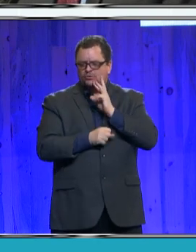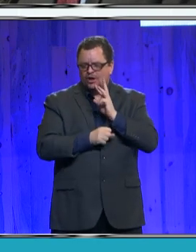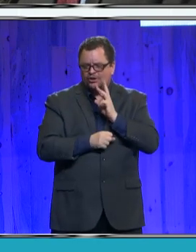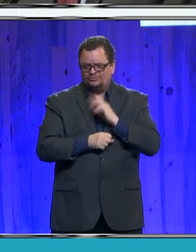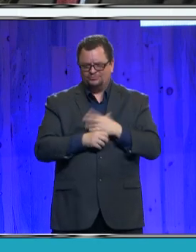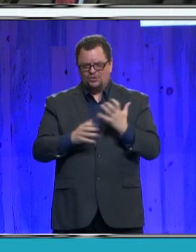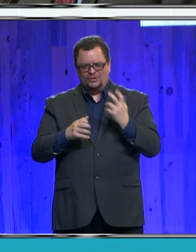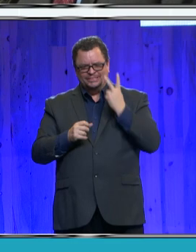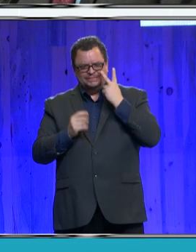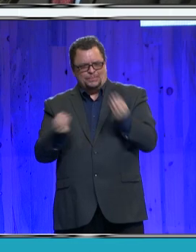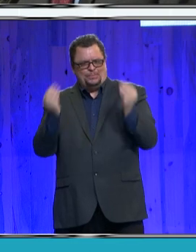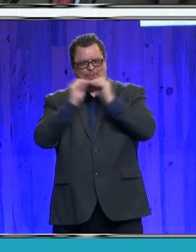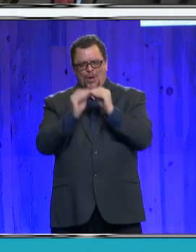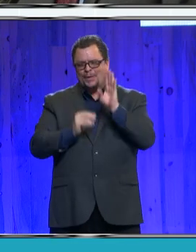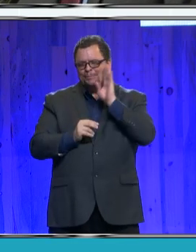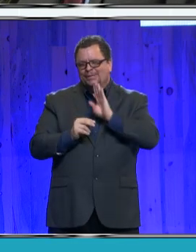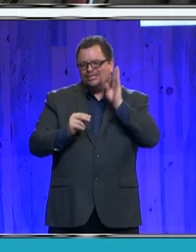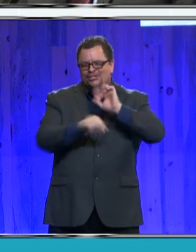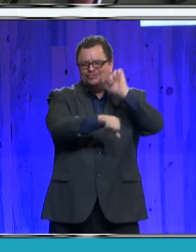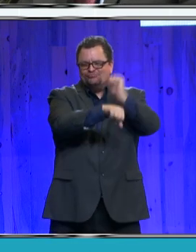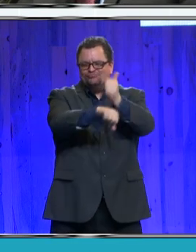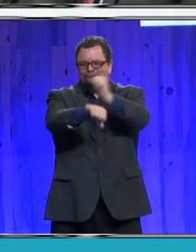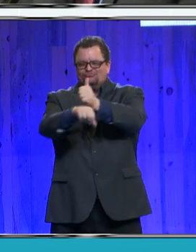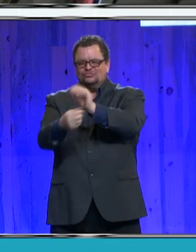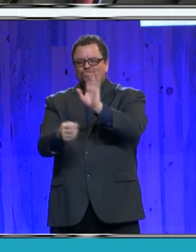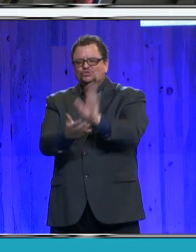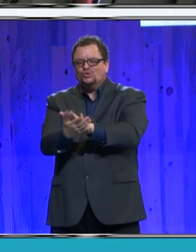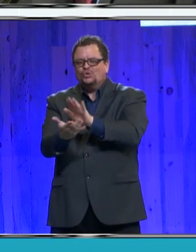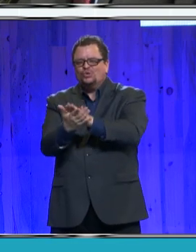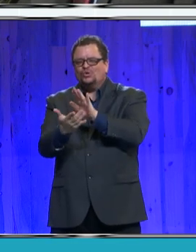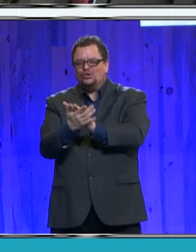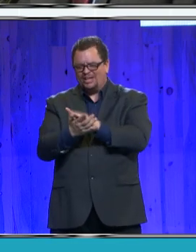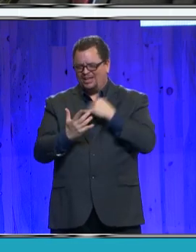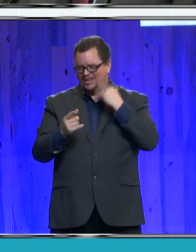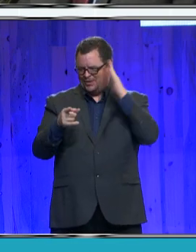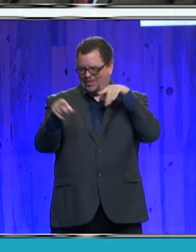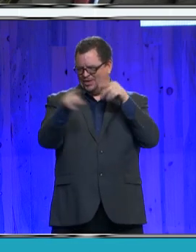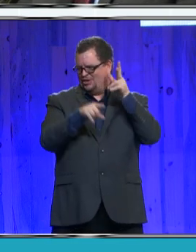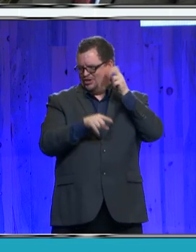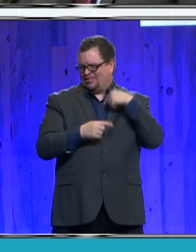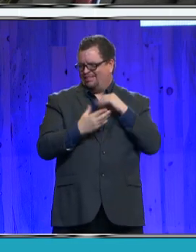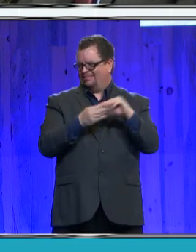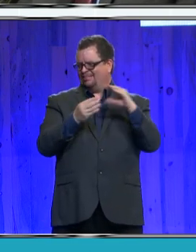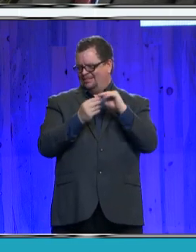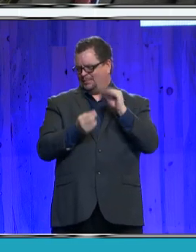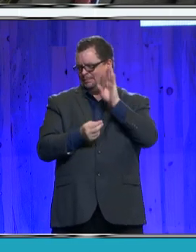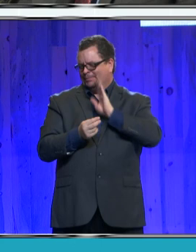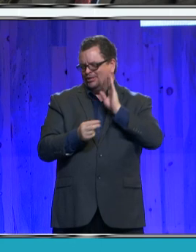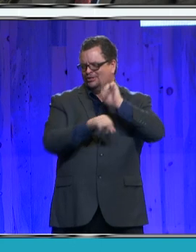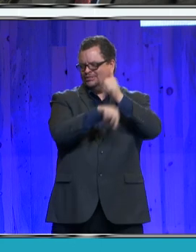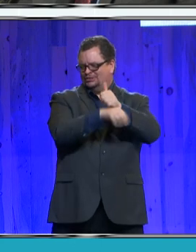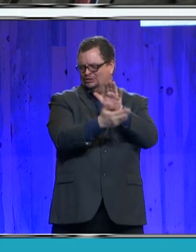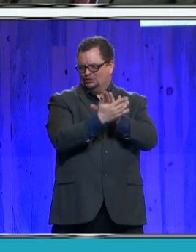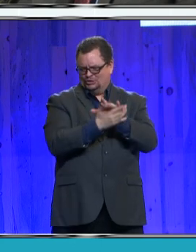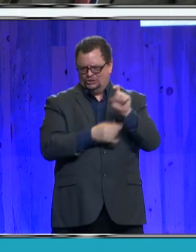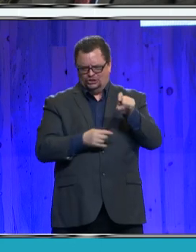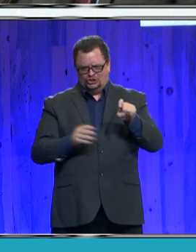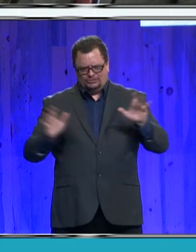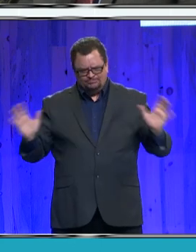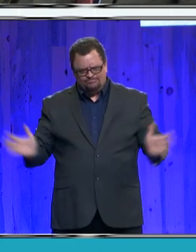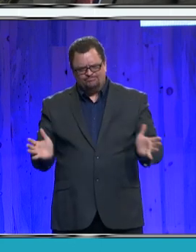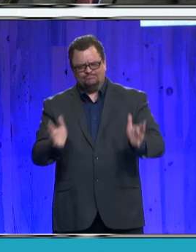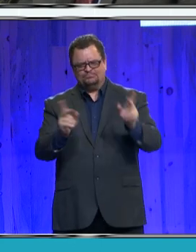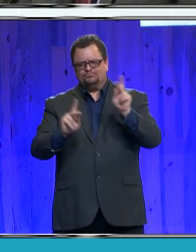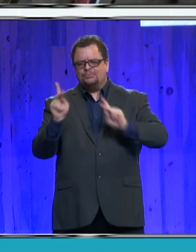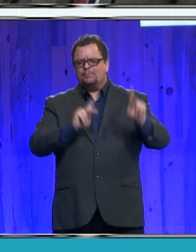and many of you have heard me mention this. And finally, I think we should pursue our own federal court